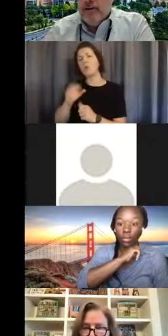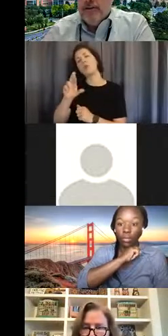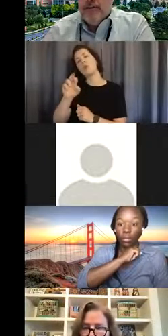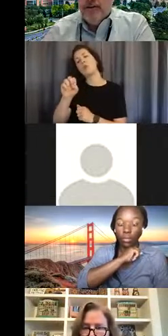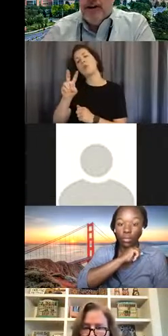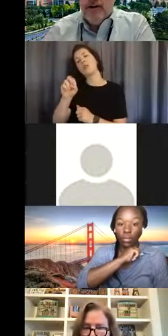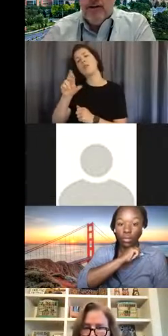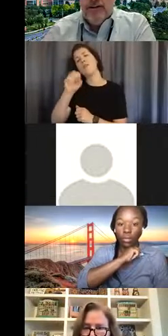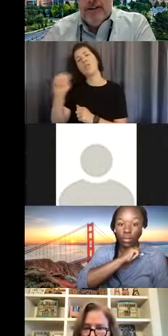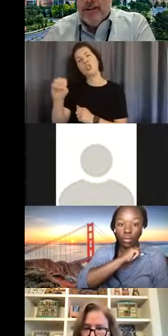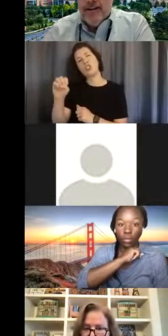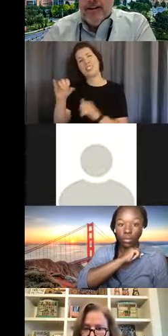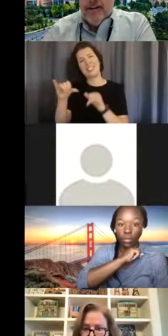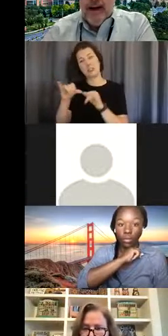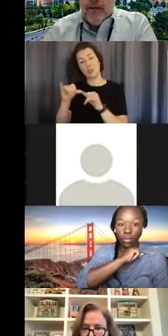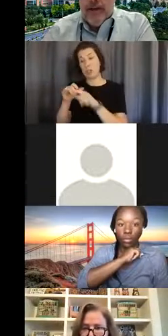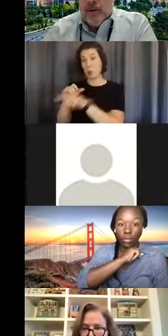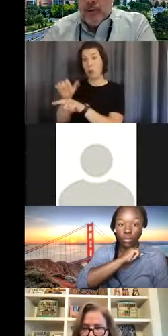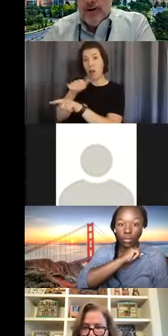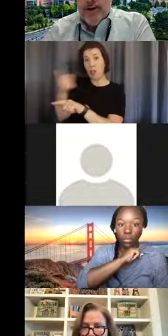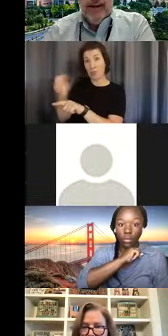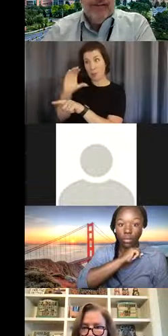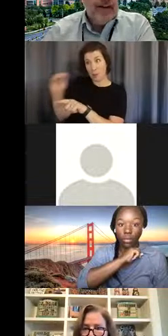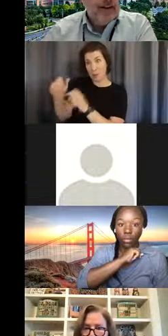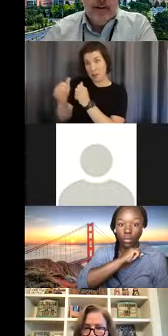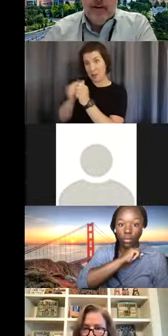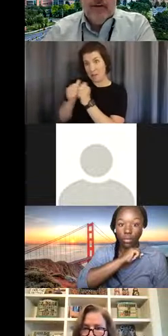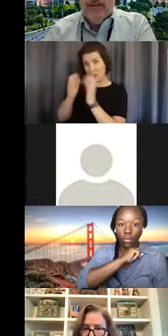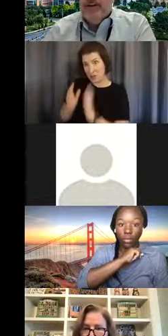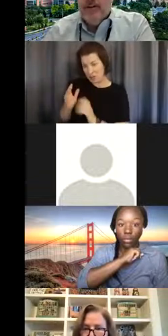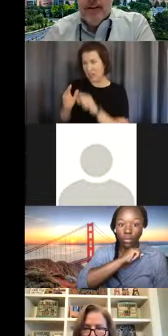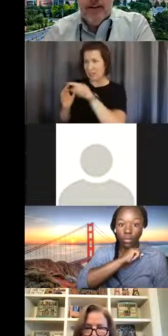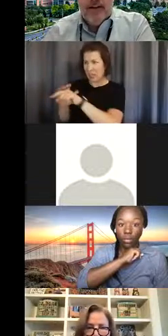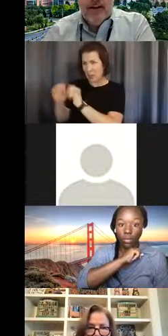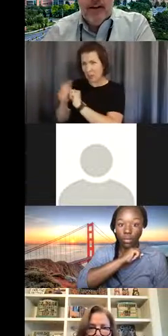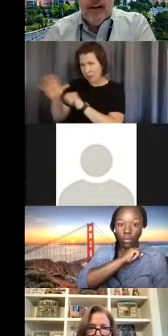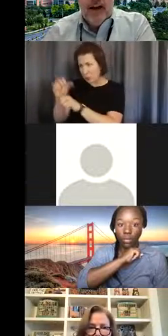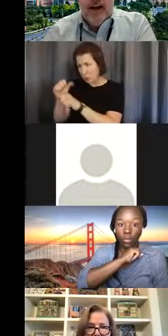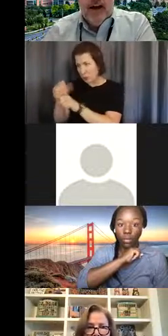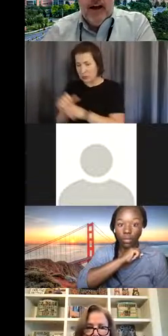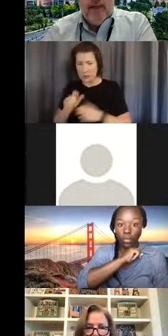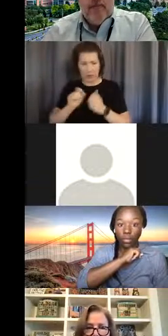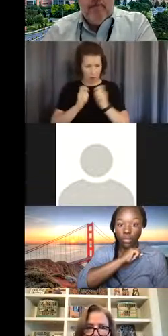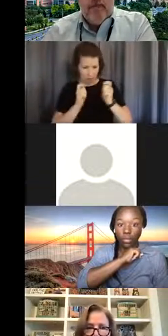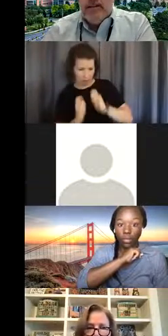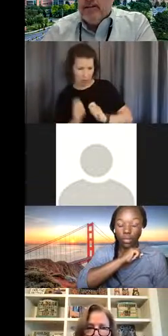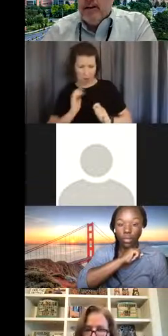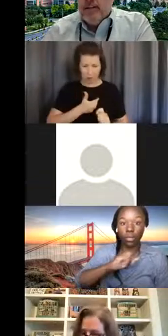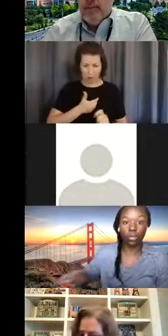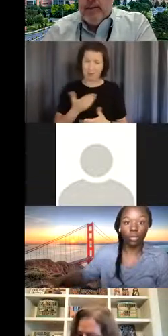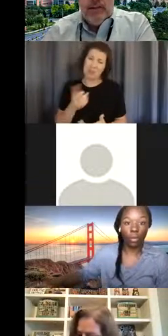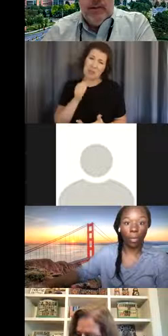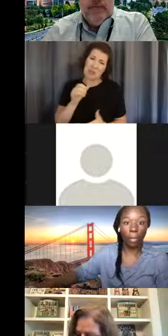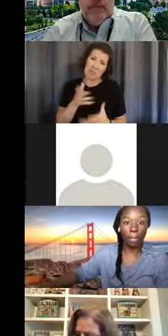products to figure out how to how they were working and how to change ours. And it wasn't all that exciting. And at the